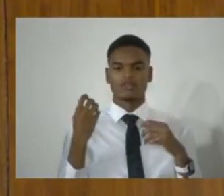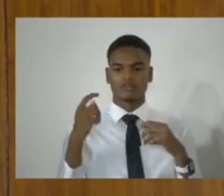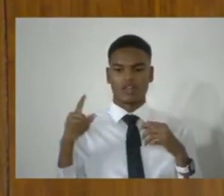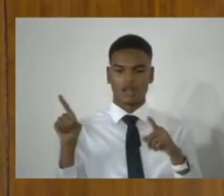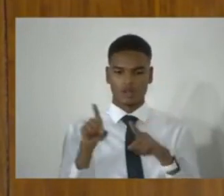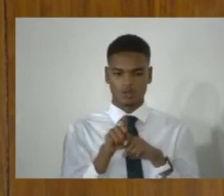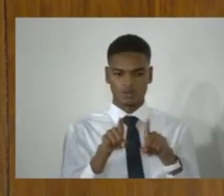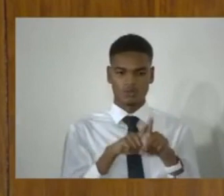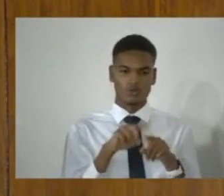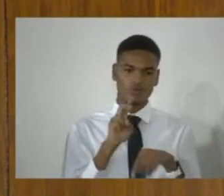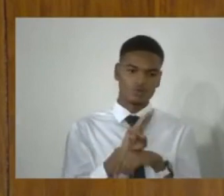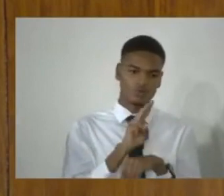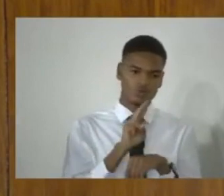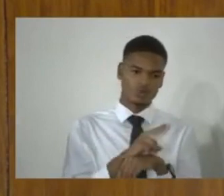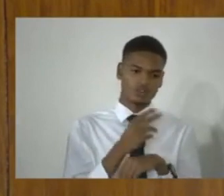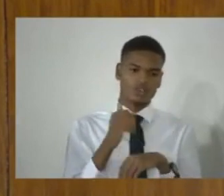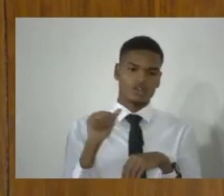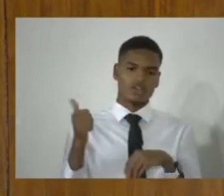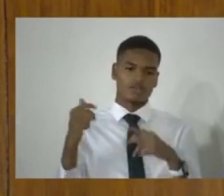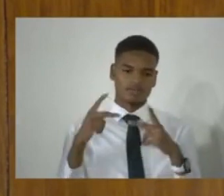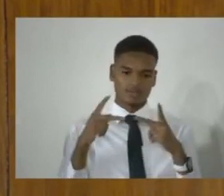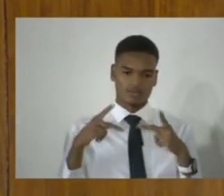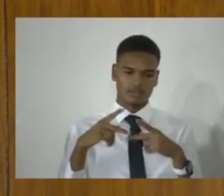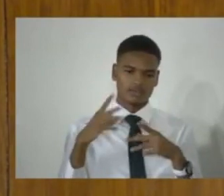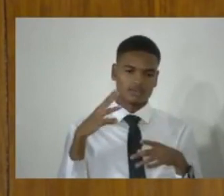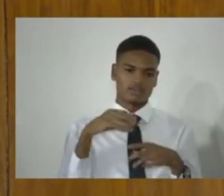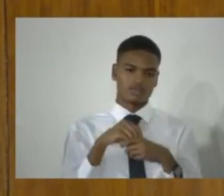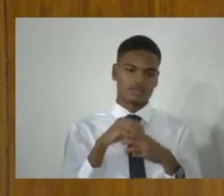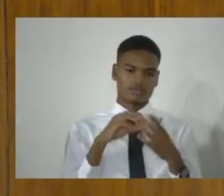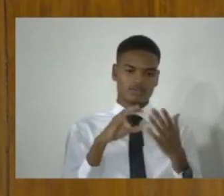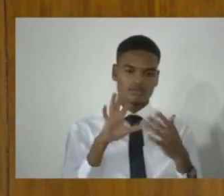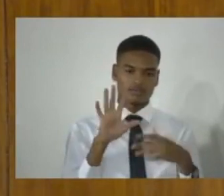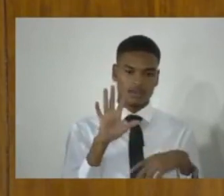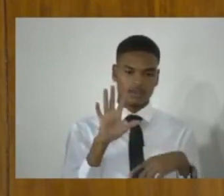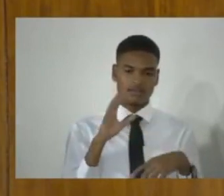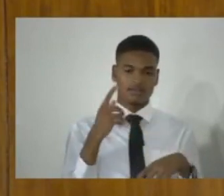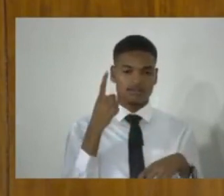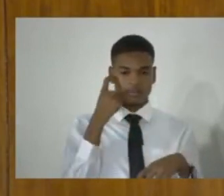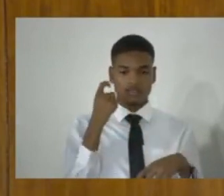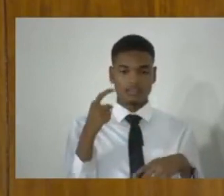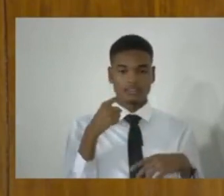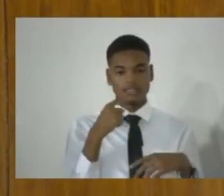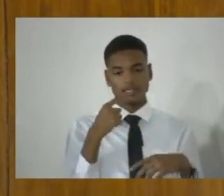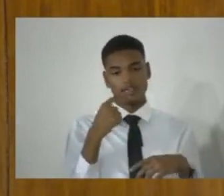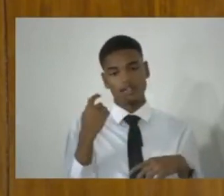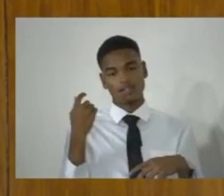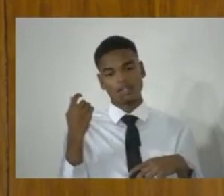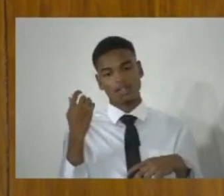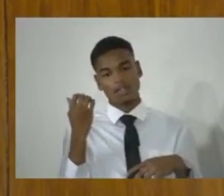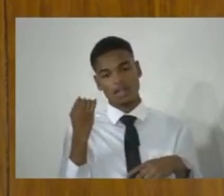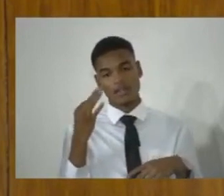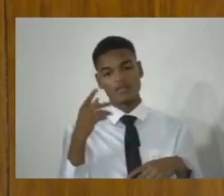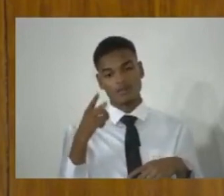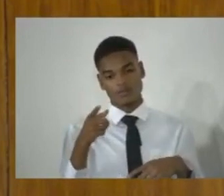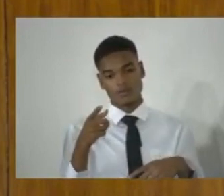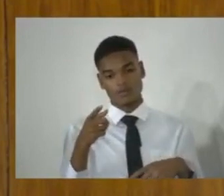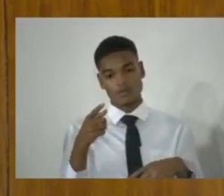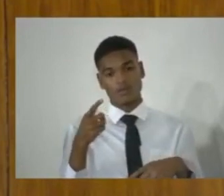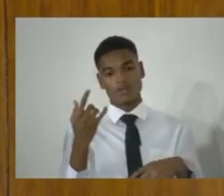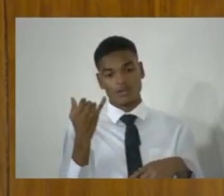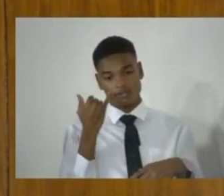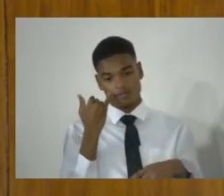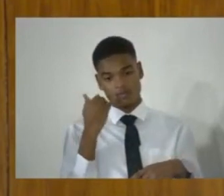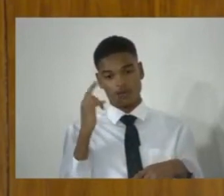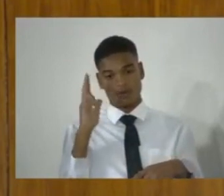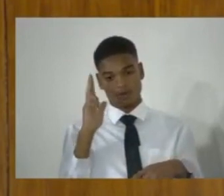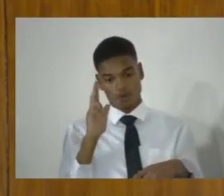in numerous other places in part five. Because although on the scheme of it, clause four is saying, if it's a firearm or